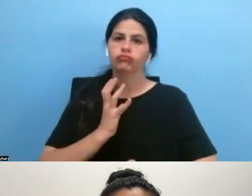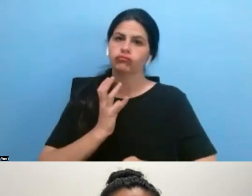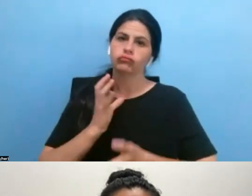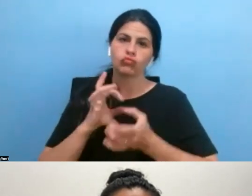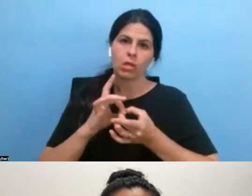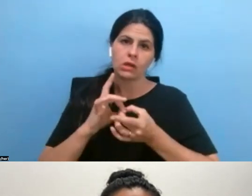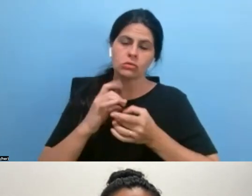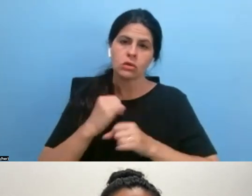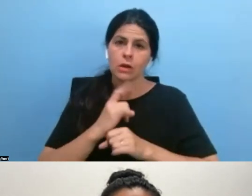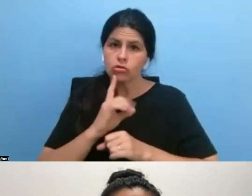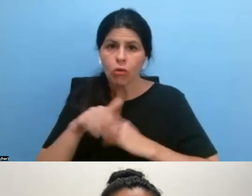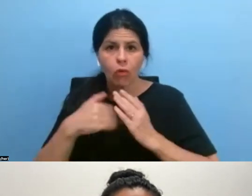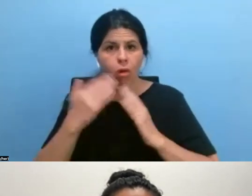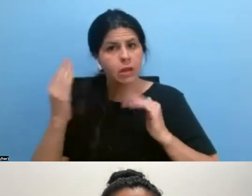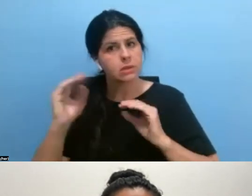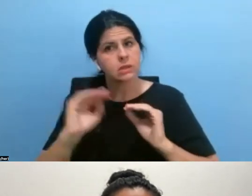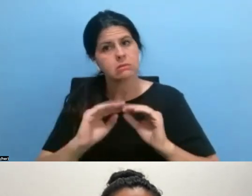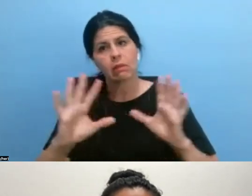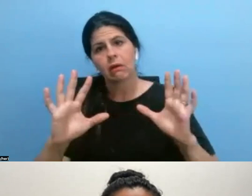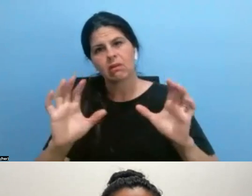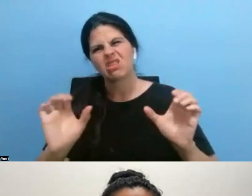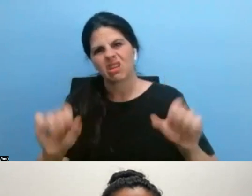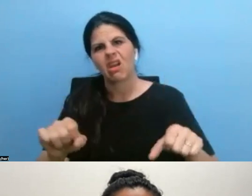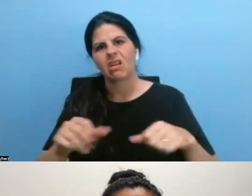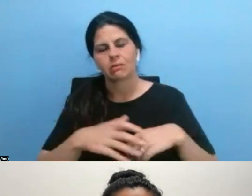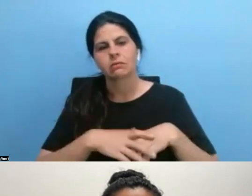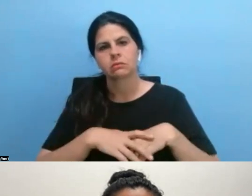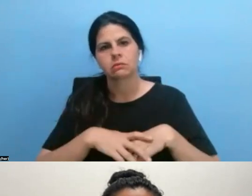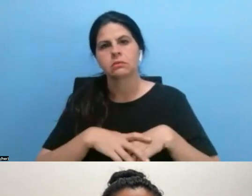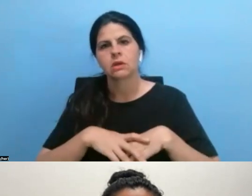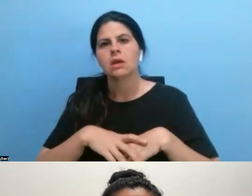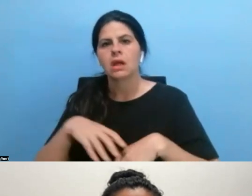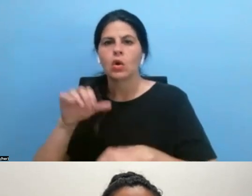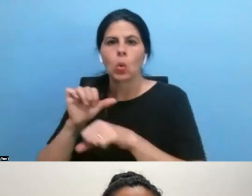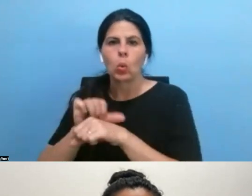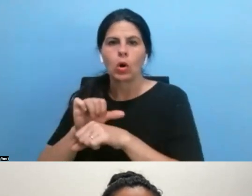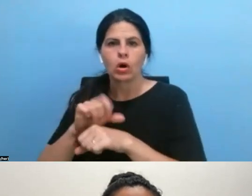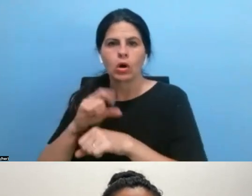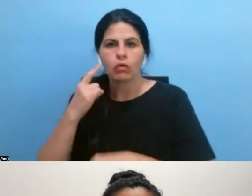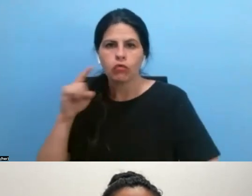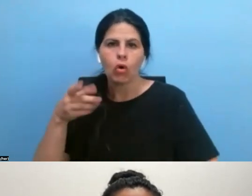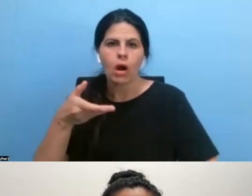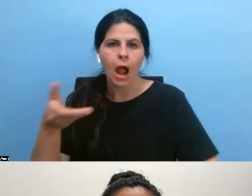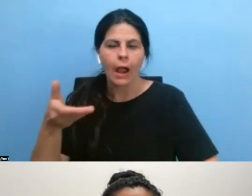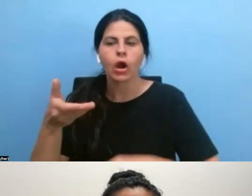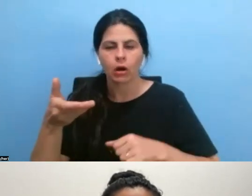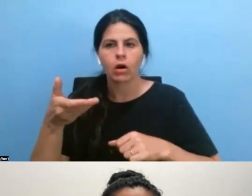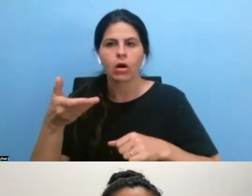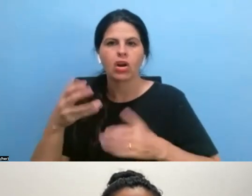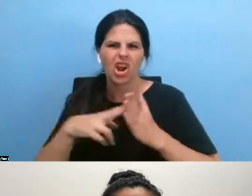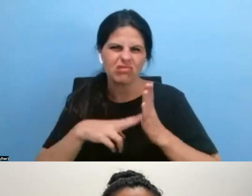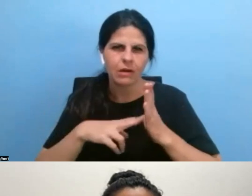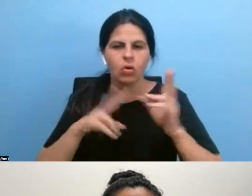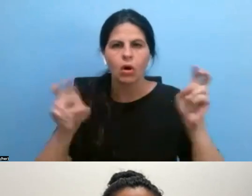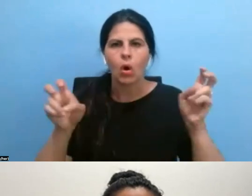sure that all expectations are clear, you can do it in a work for hire contract or a work agreement. And there are templates for